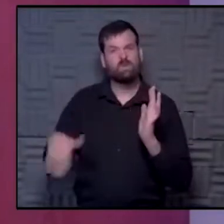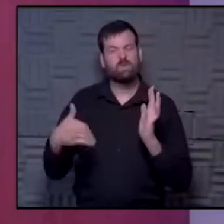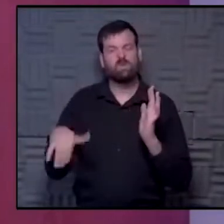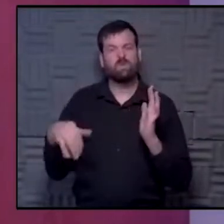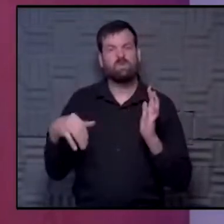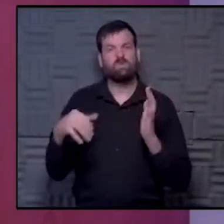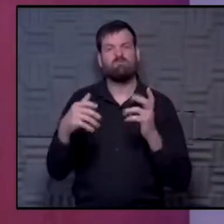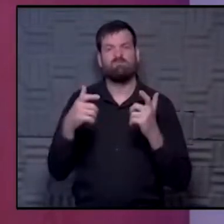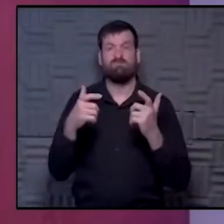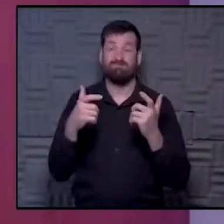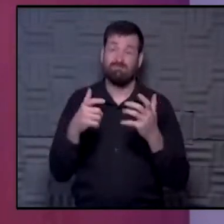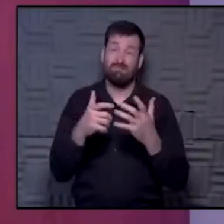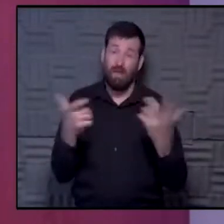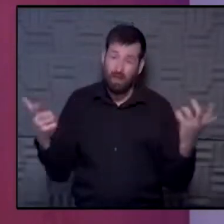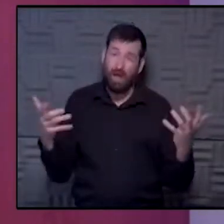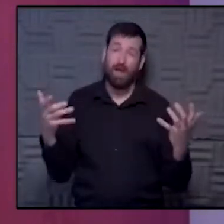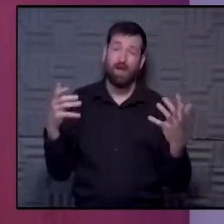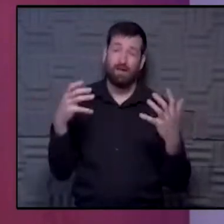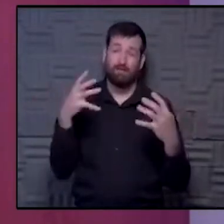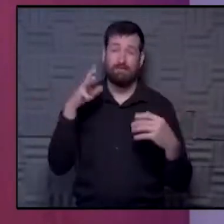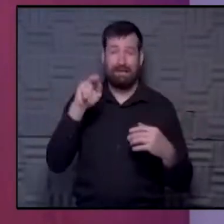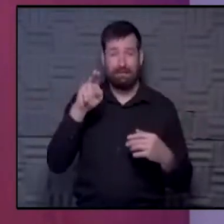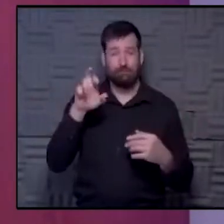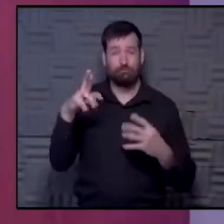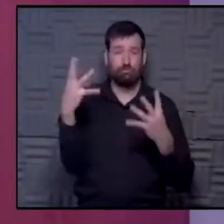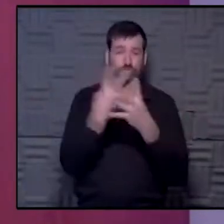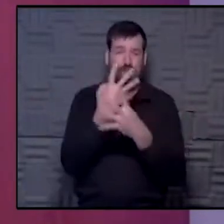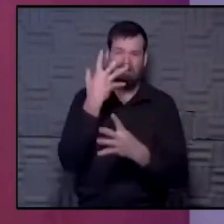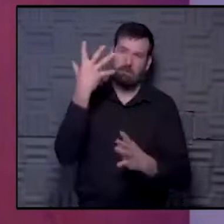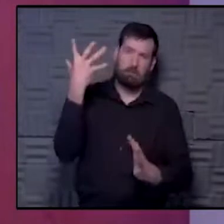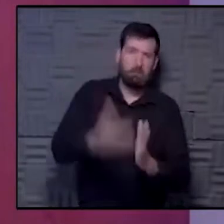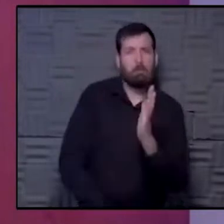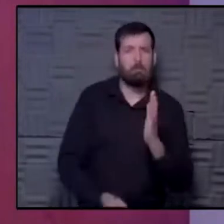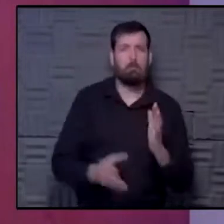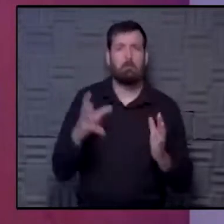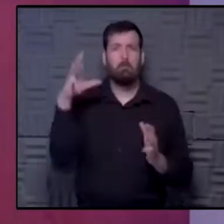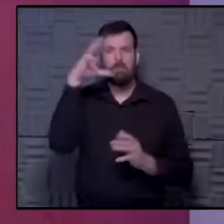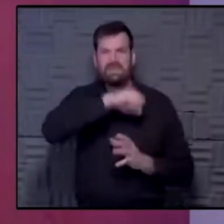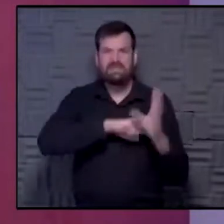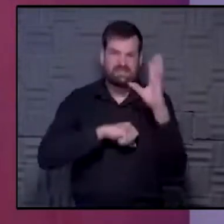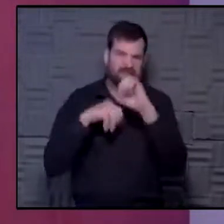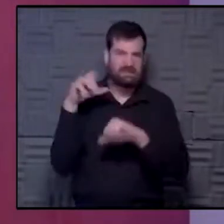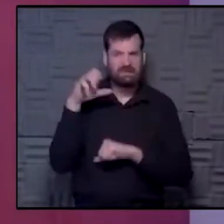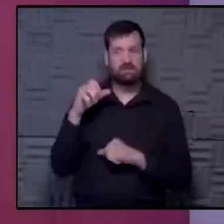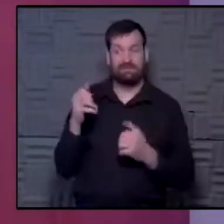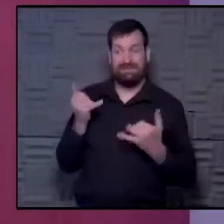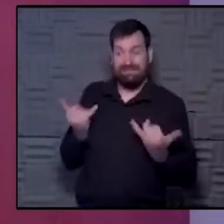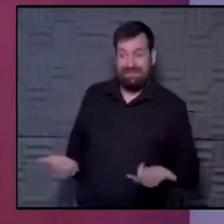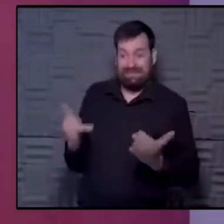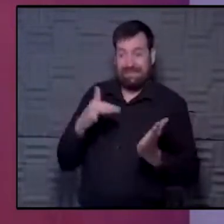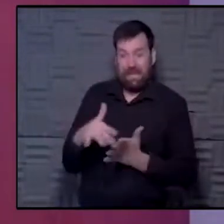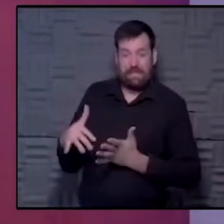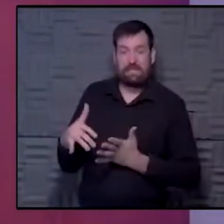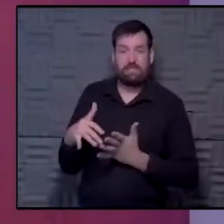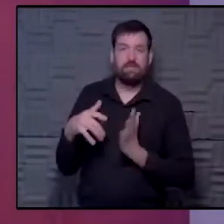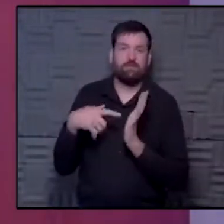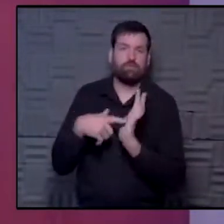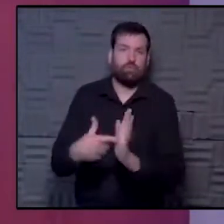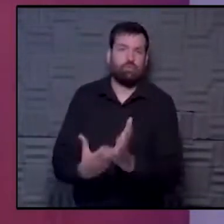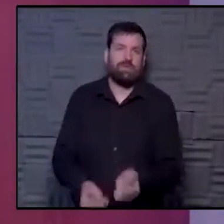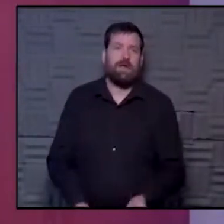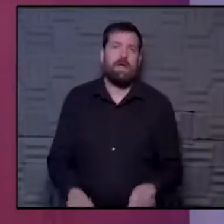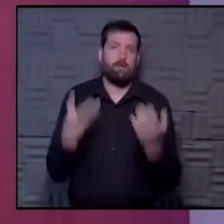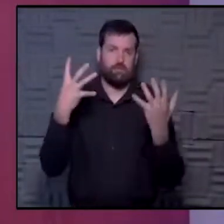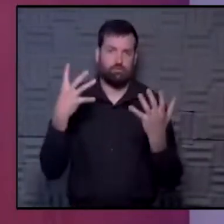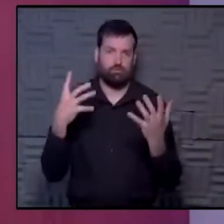gap in cancer screening in 2020 because of COVID. We knew that. This paper will quantify exactly how big that gap is. But